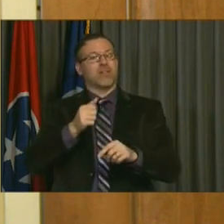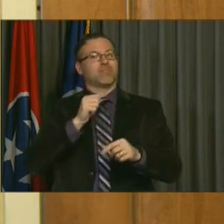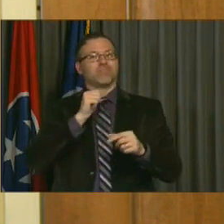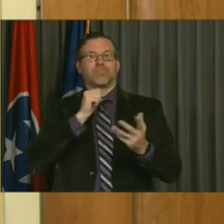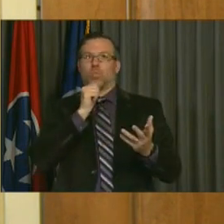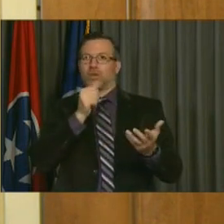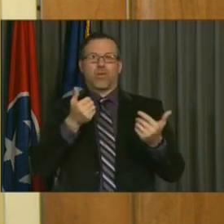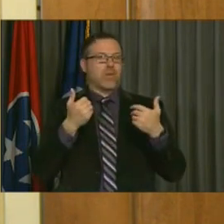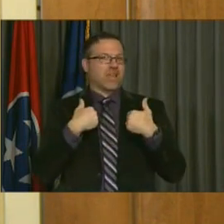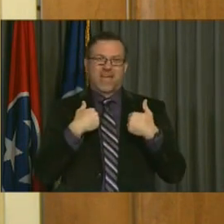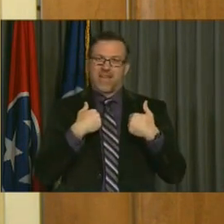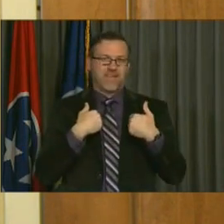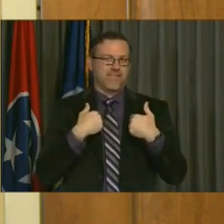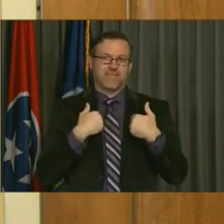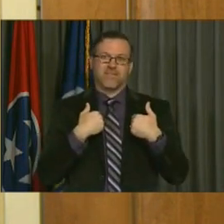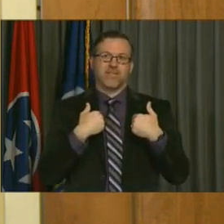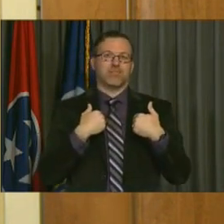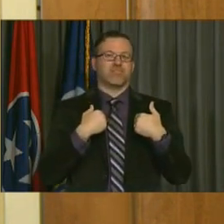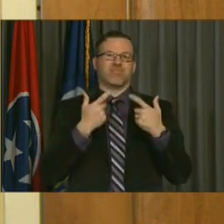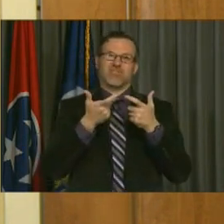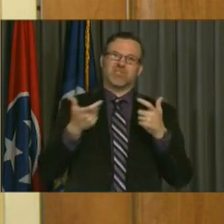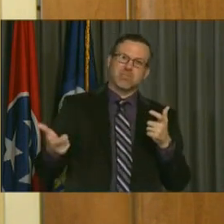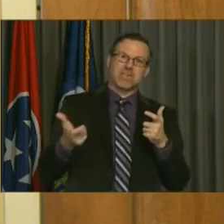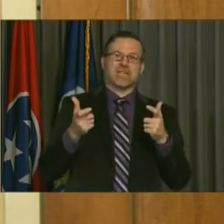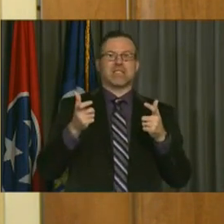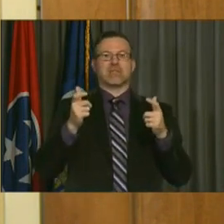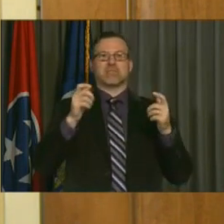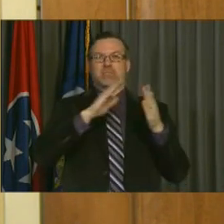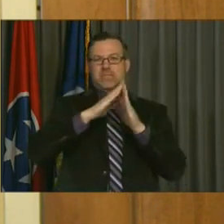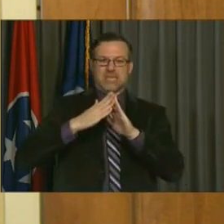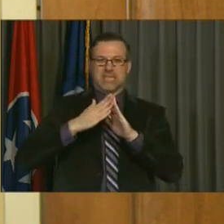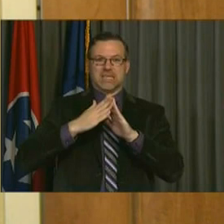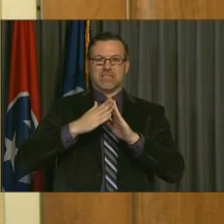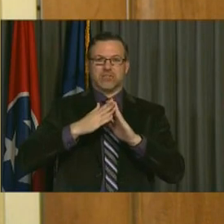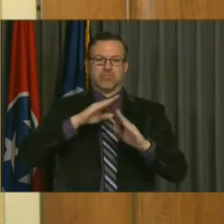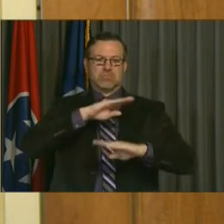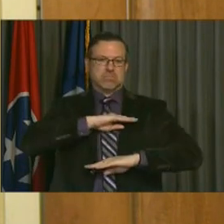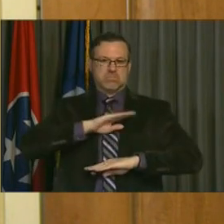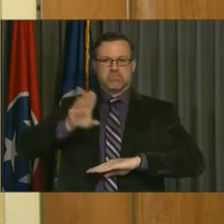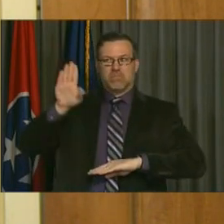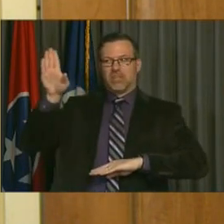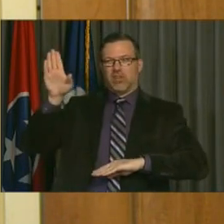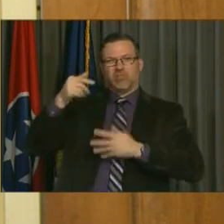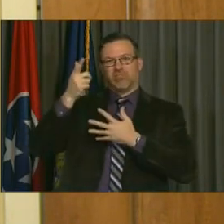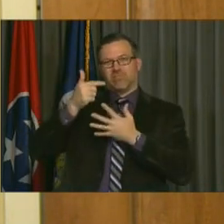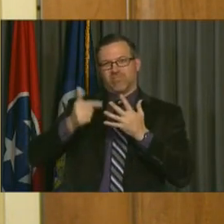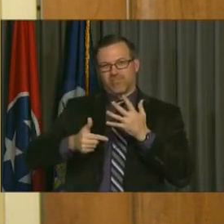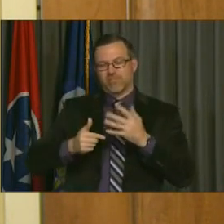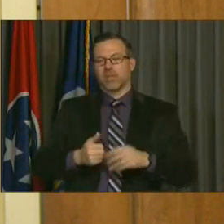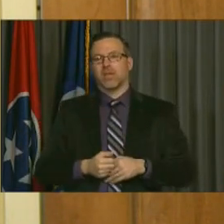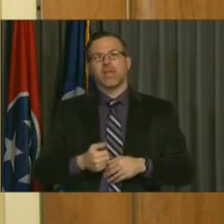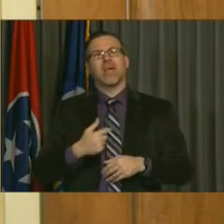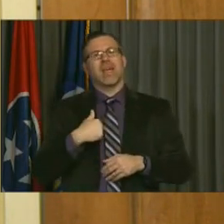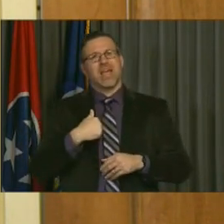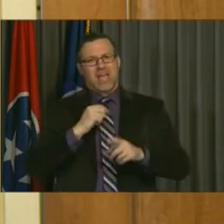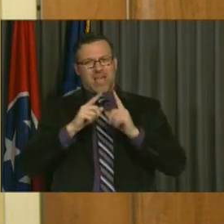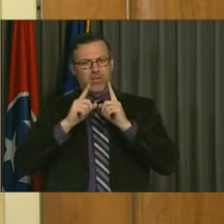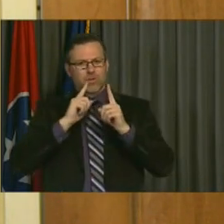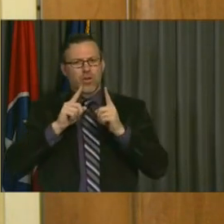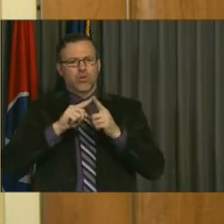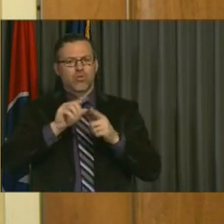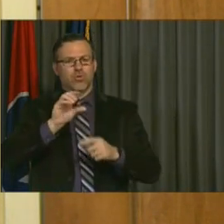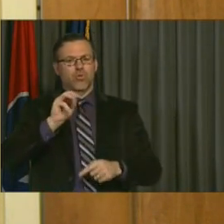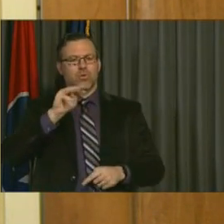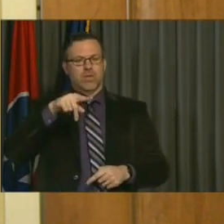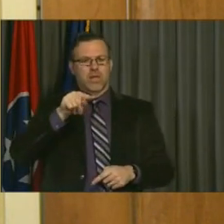elsewhere that would qualify the way that that was structured once you dug into the details of it. So I talked this over with Comptroller